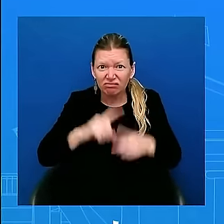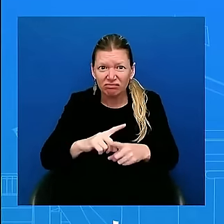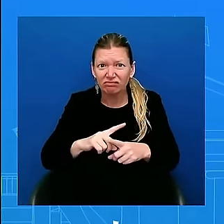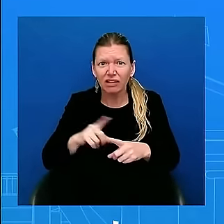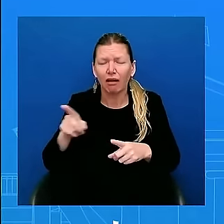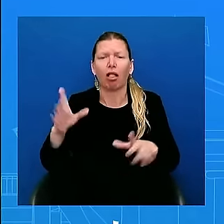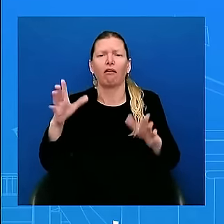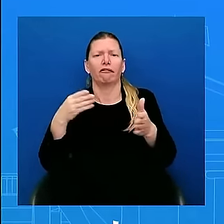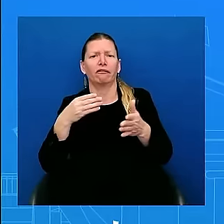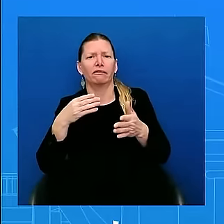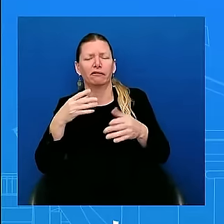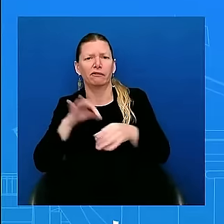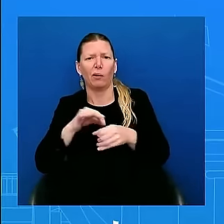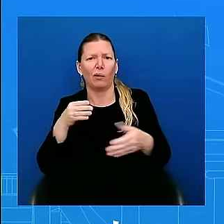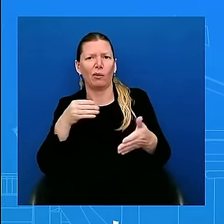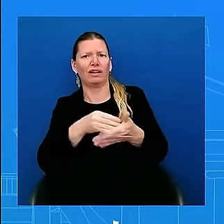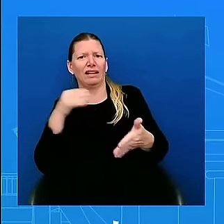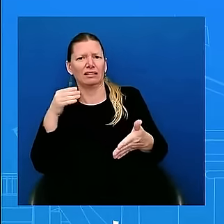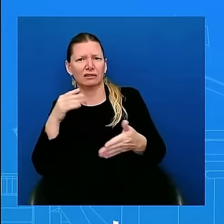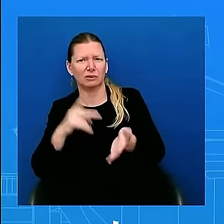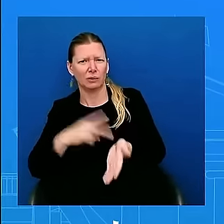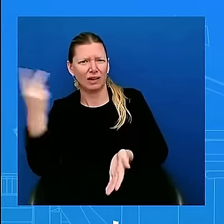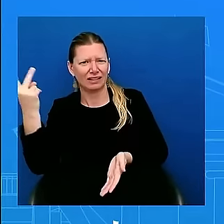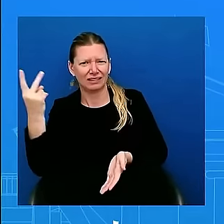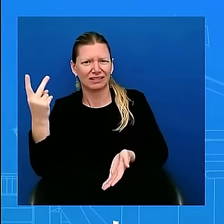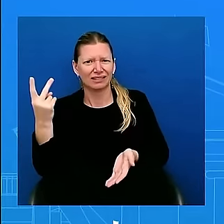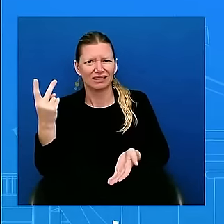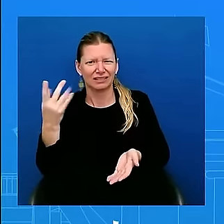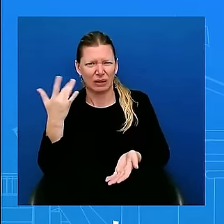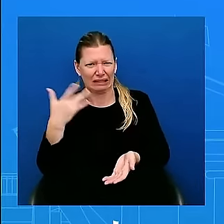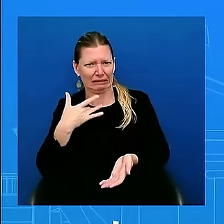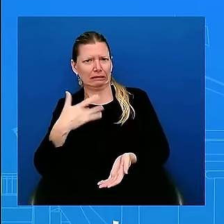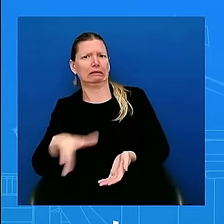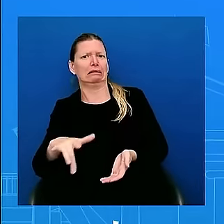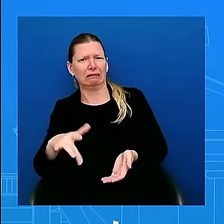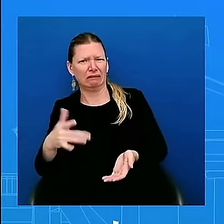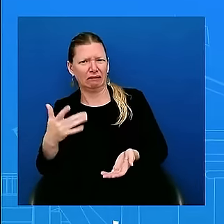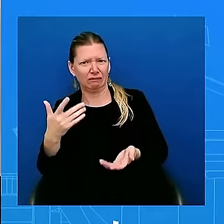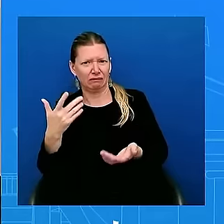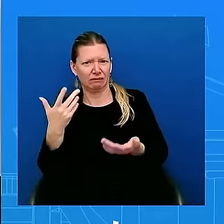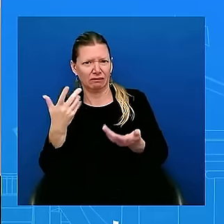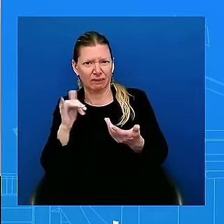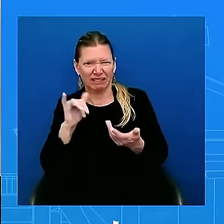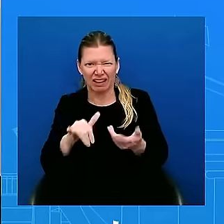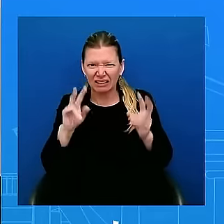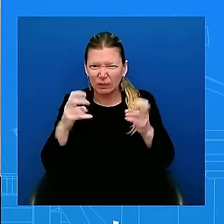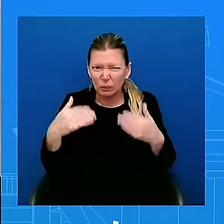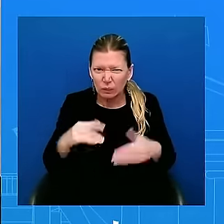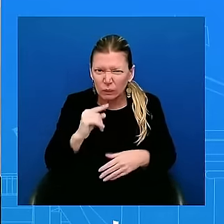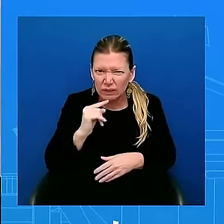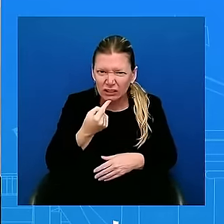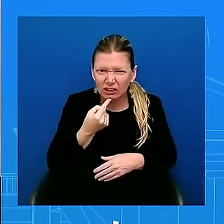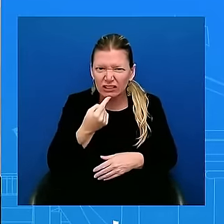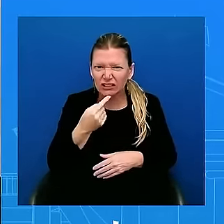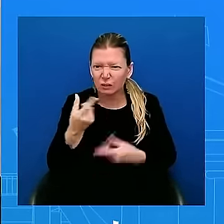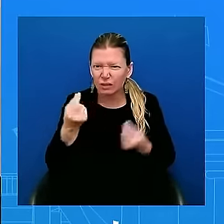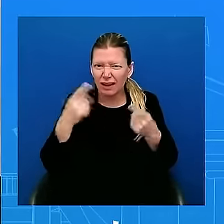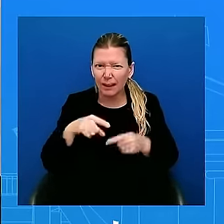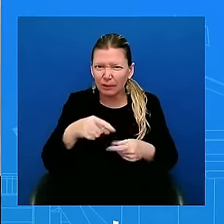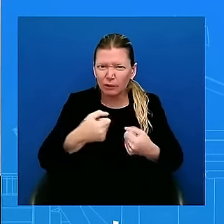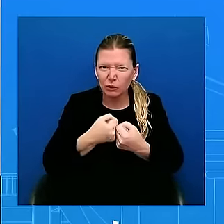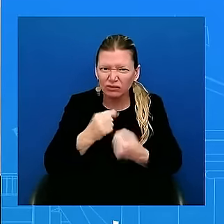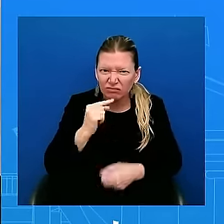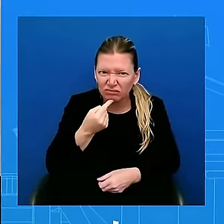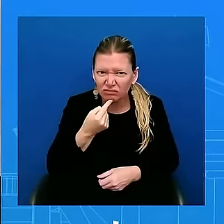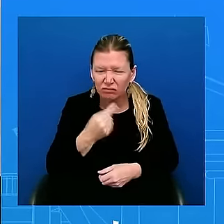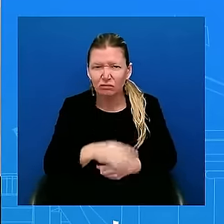an issue that majority of Americans care about? Is dealing with what's going on at the border. Do you think that the border would be less